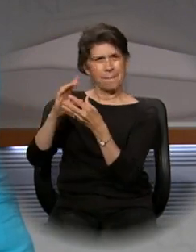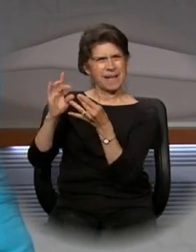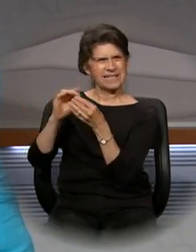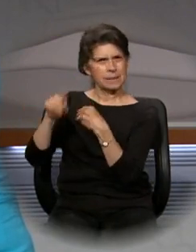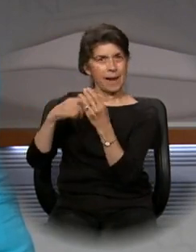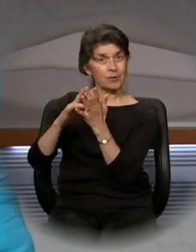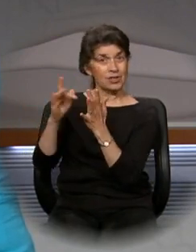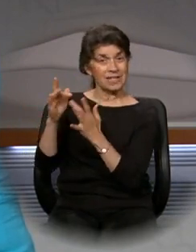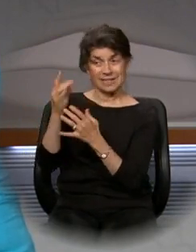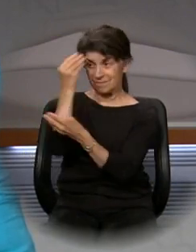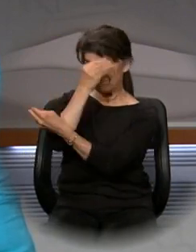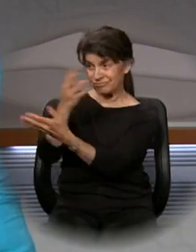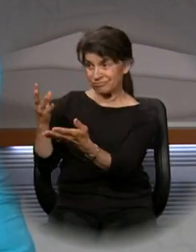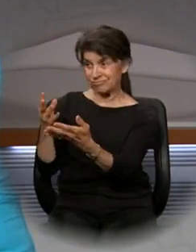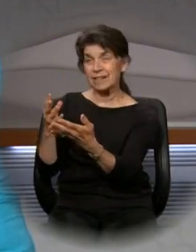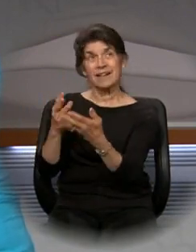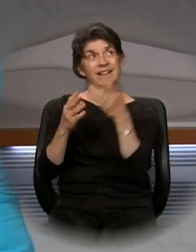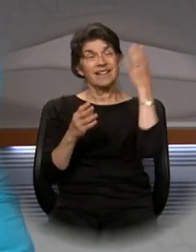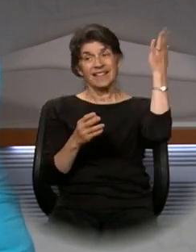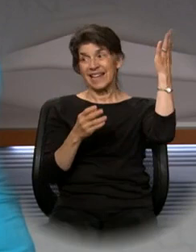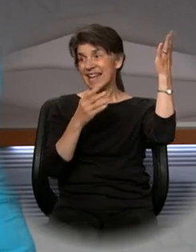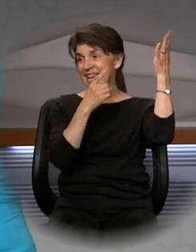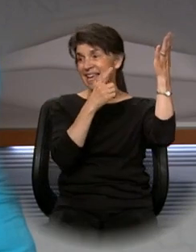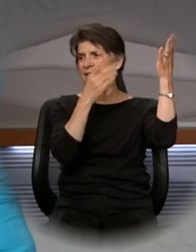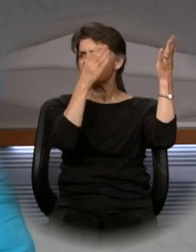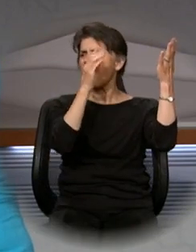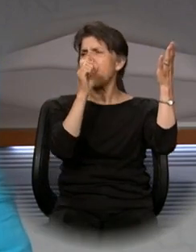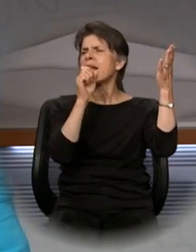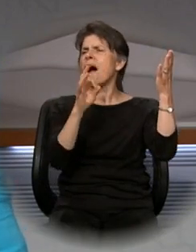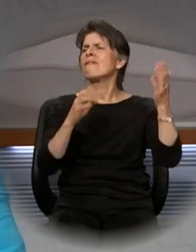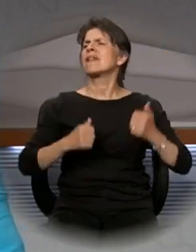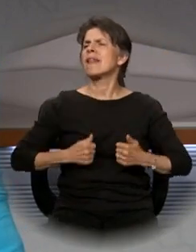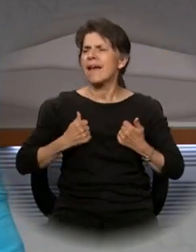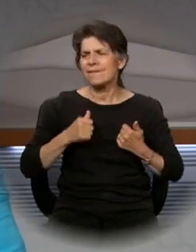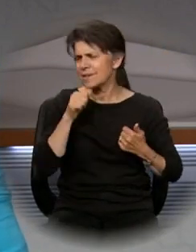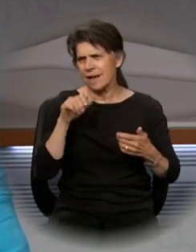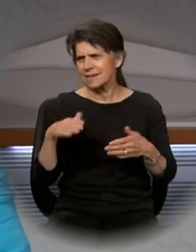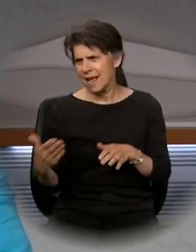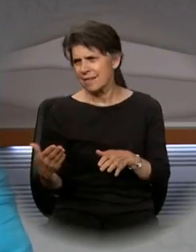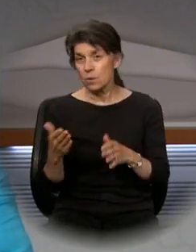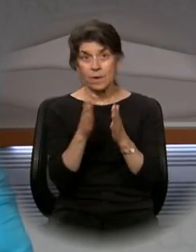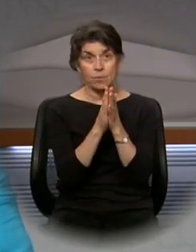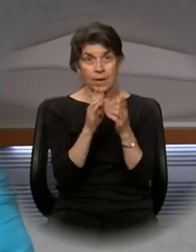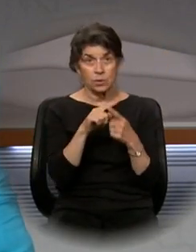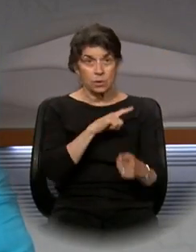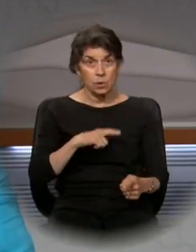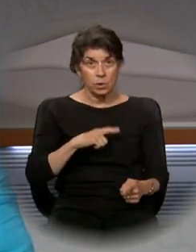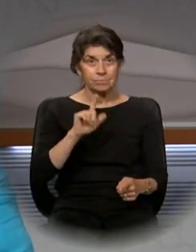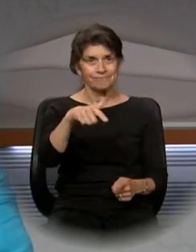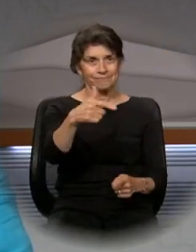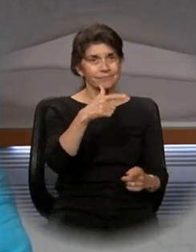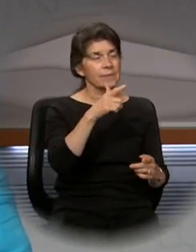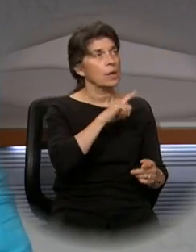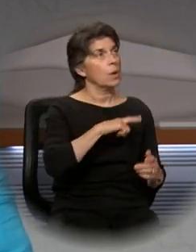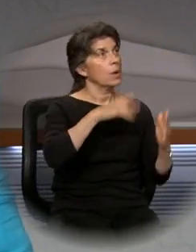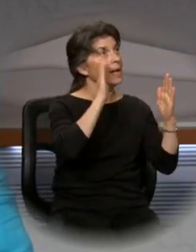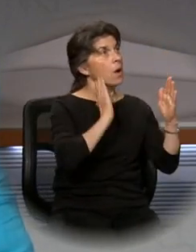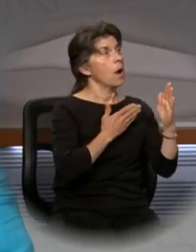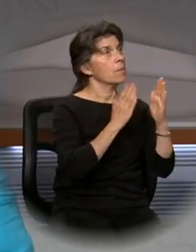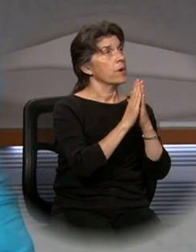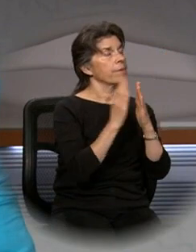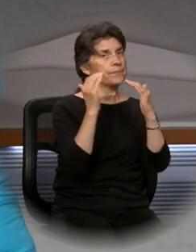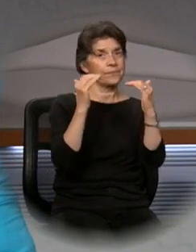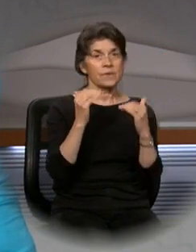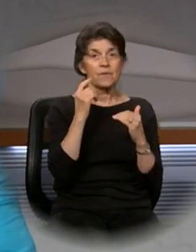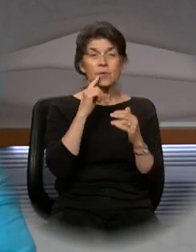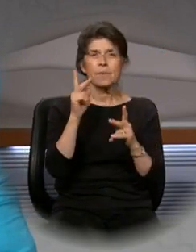all, that God is the God of life and not death. We pray to the Lord. Lord, hear our prayer. For those in positions